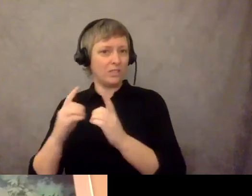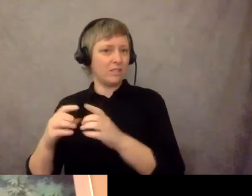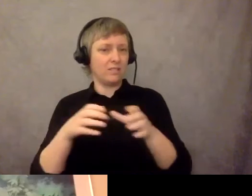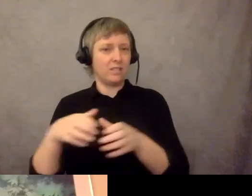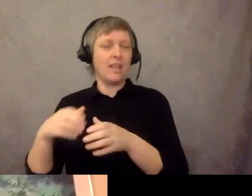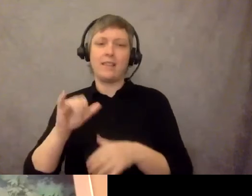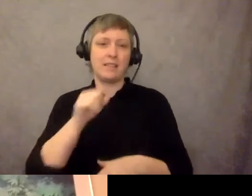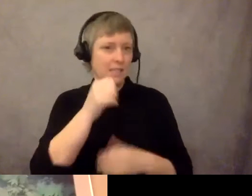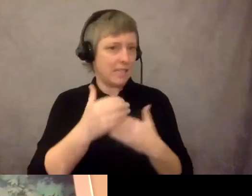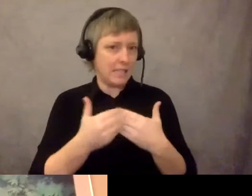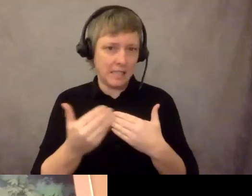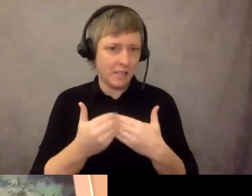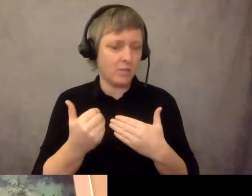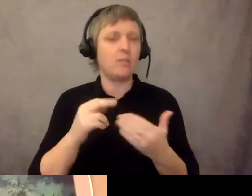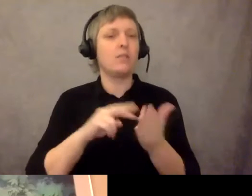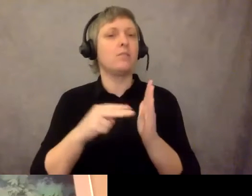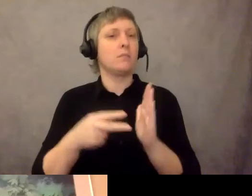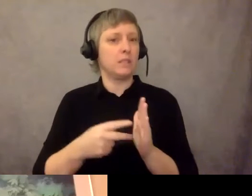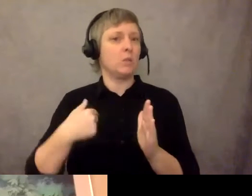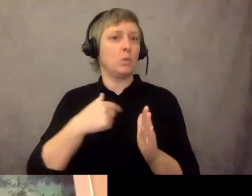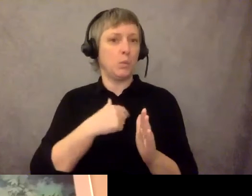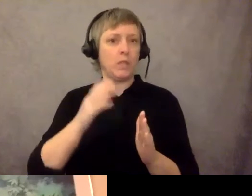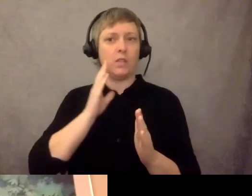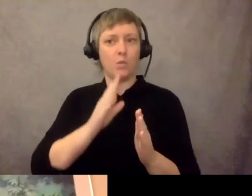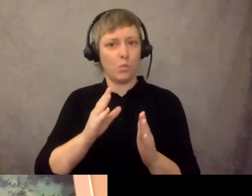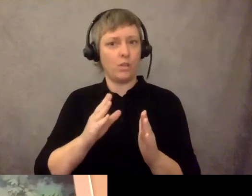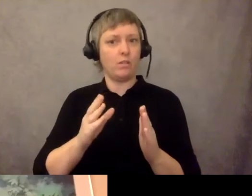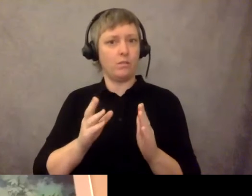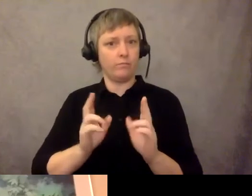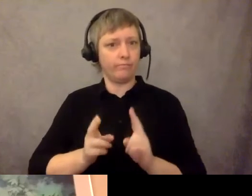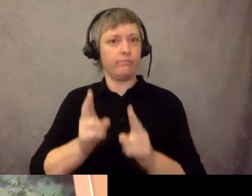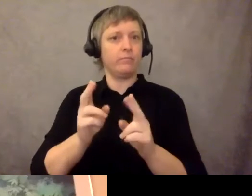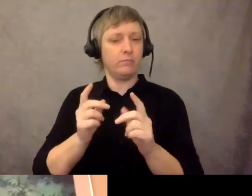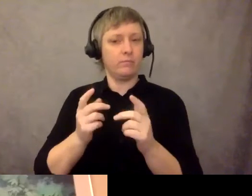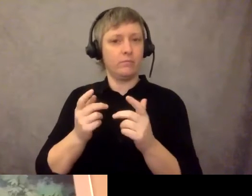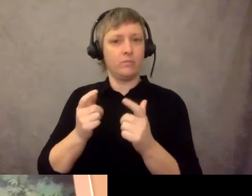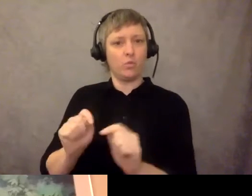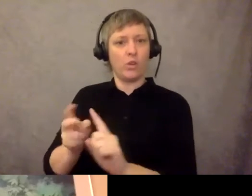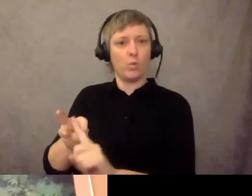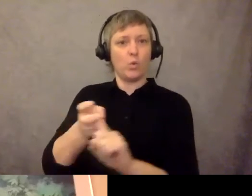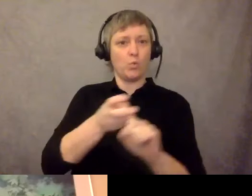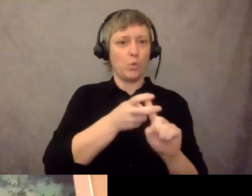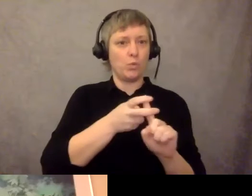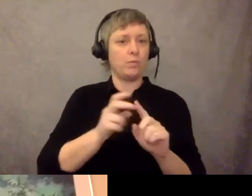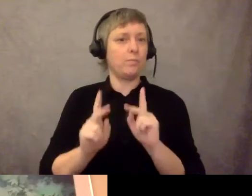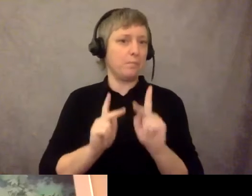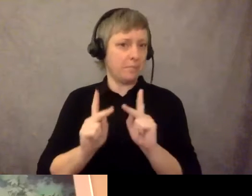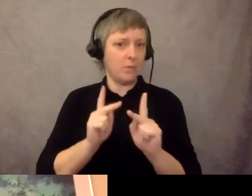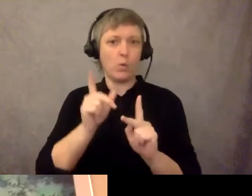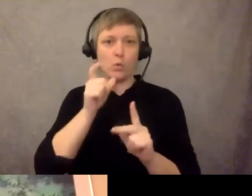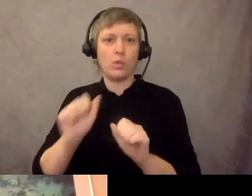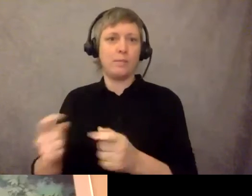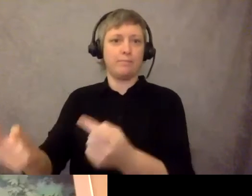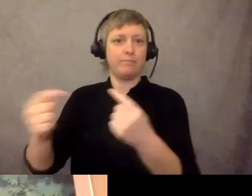folks who can sit on a districting commission. And they will be appointed by the mayor